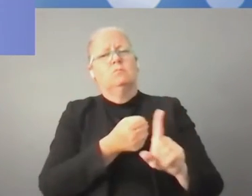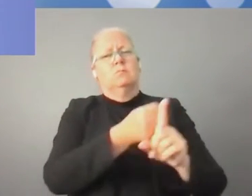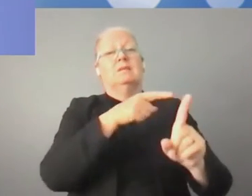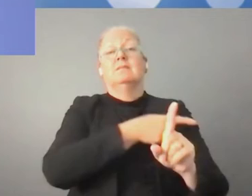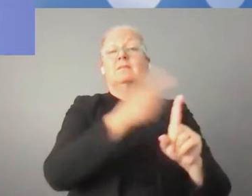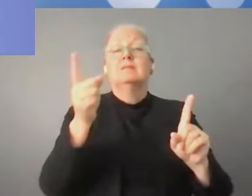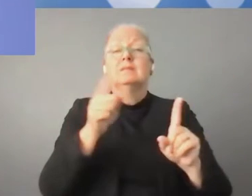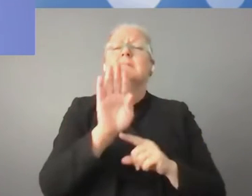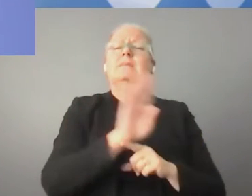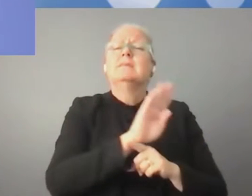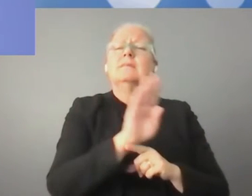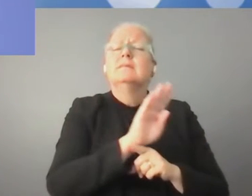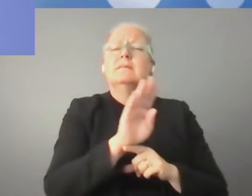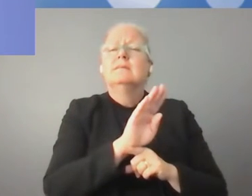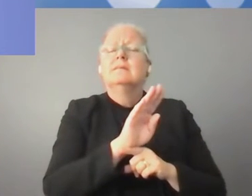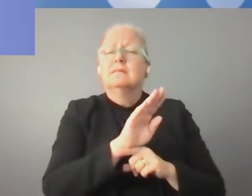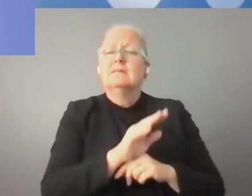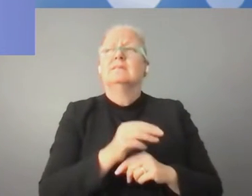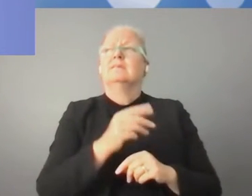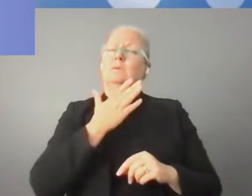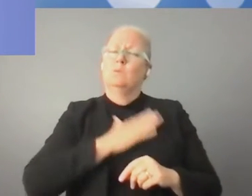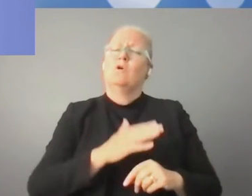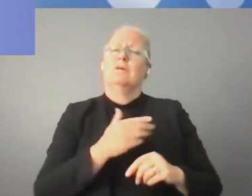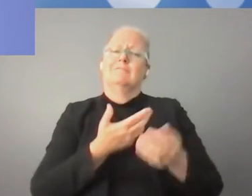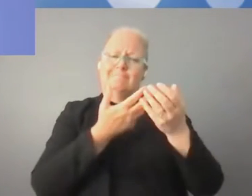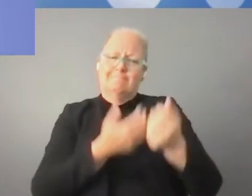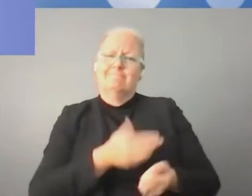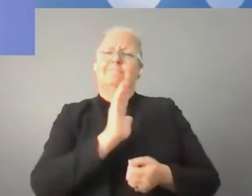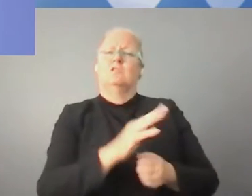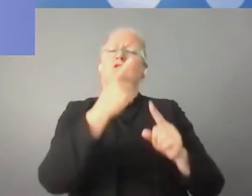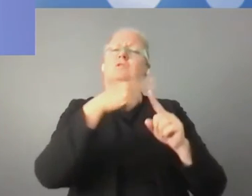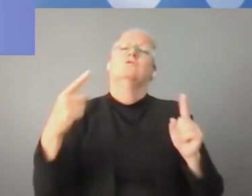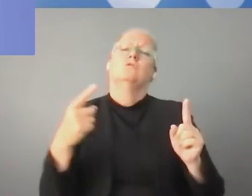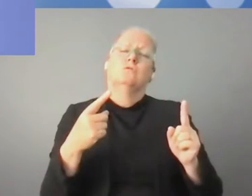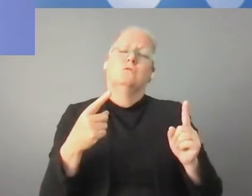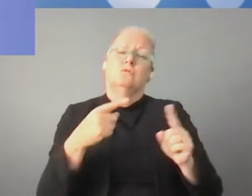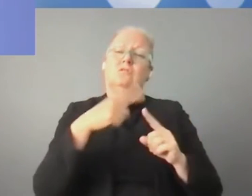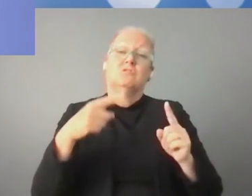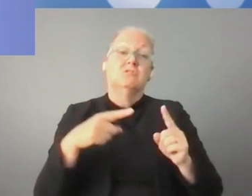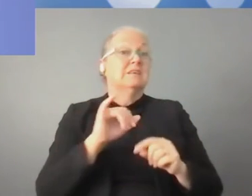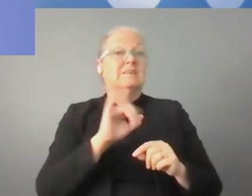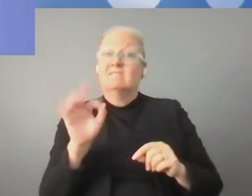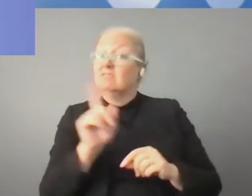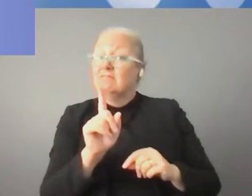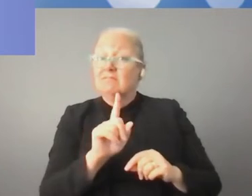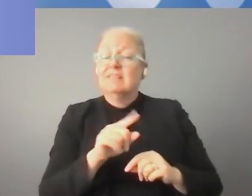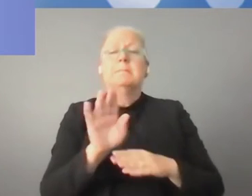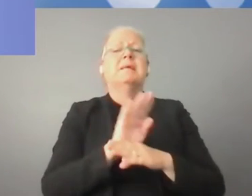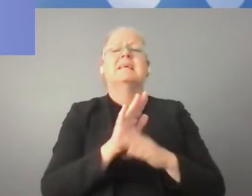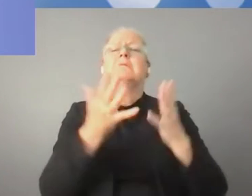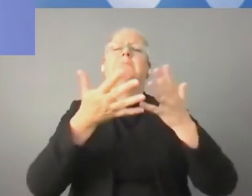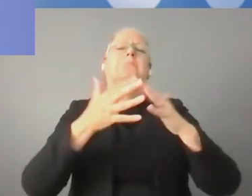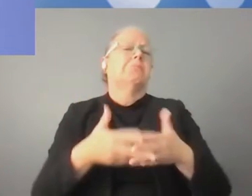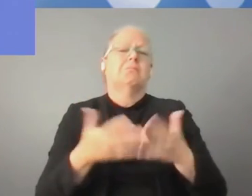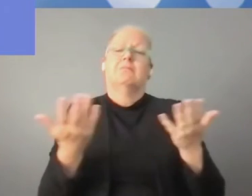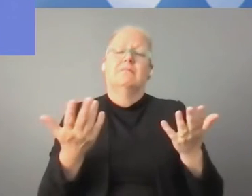more trust in digital, without which businesses will not survive. I'll stop here. Thank you very much.